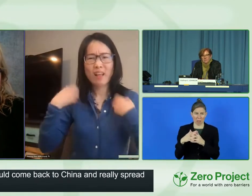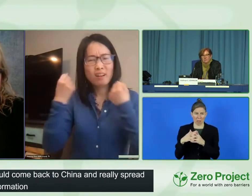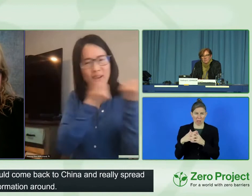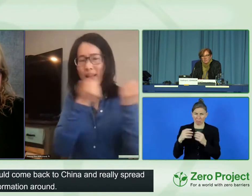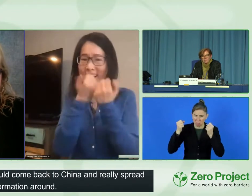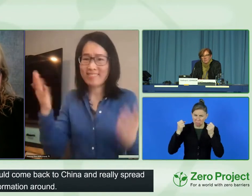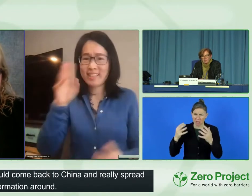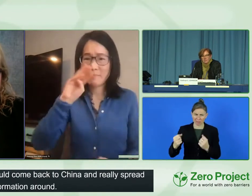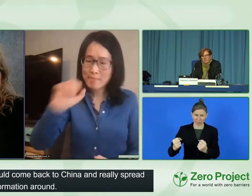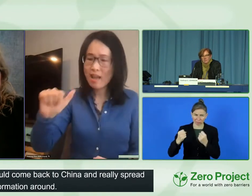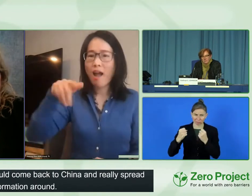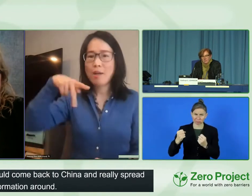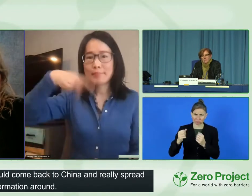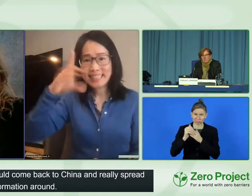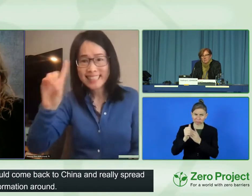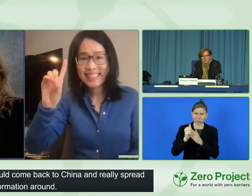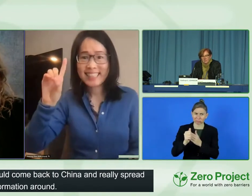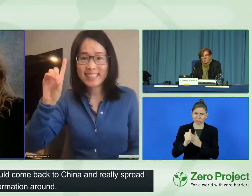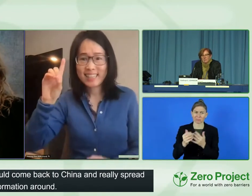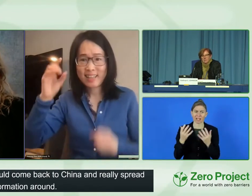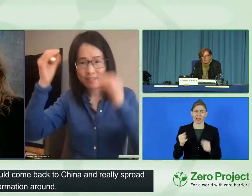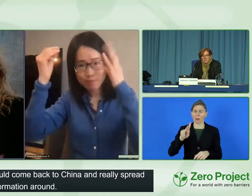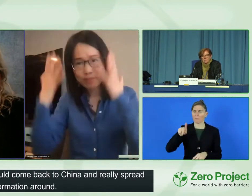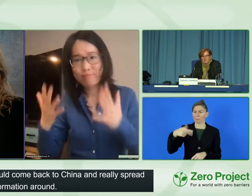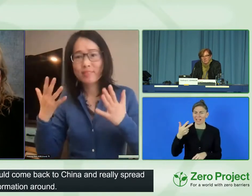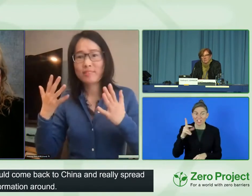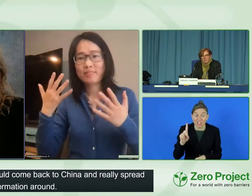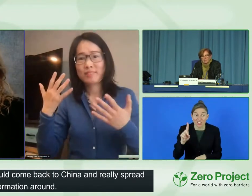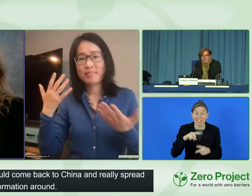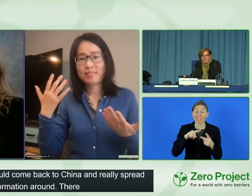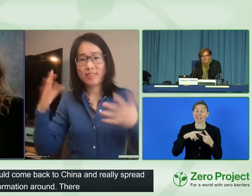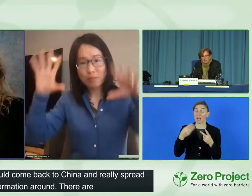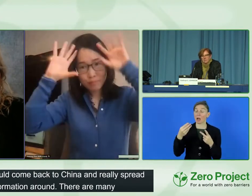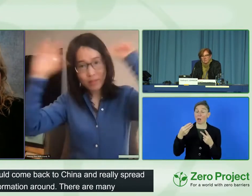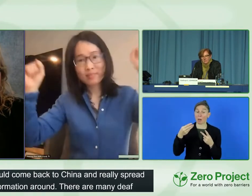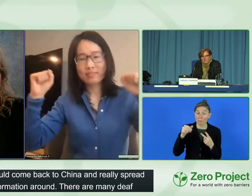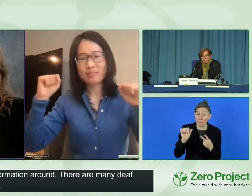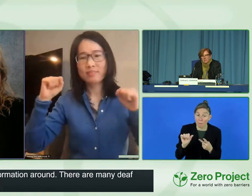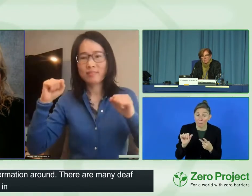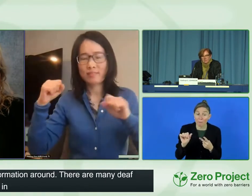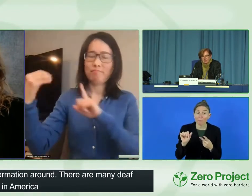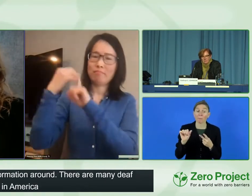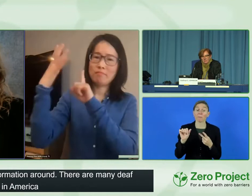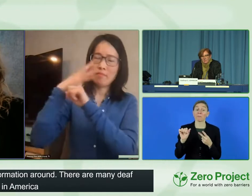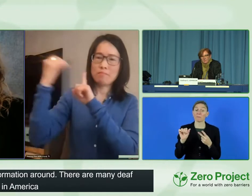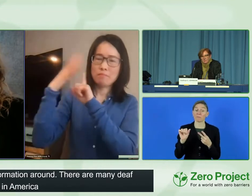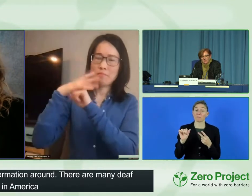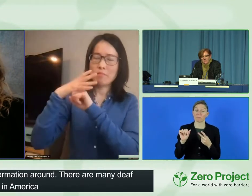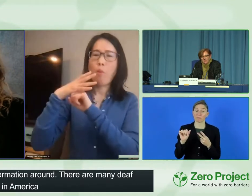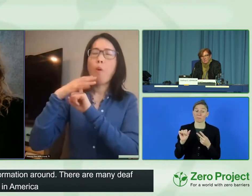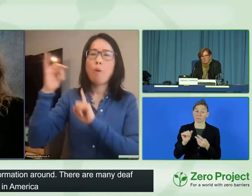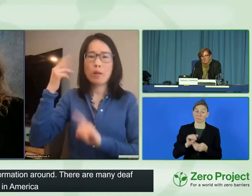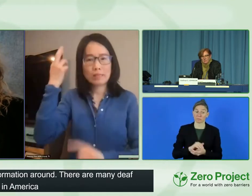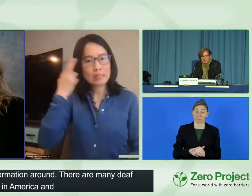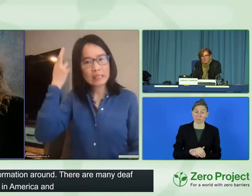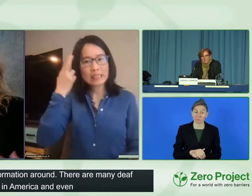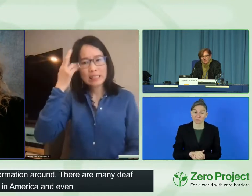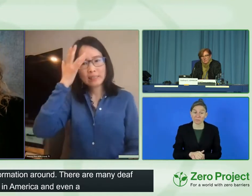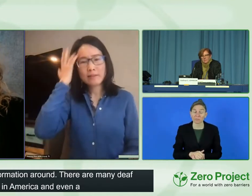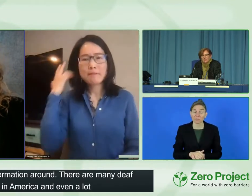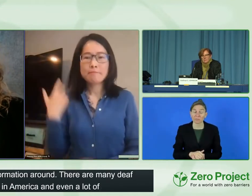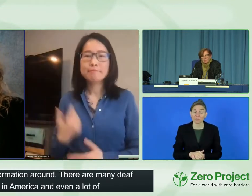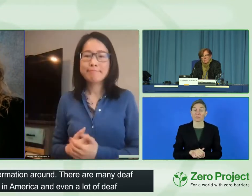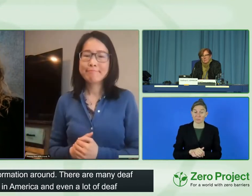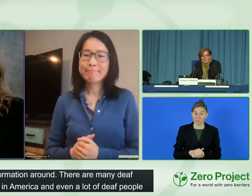and even a lot of deaf people who have master's degrees and PhDs and are instructors in universities. And